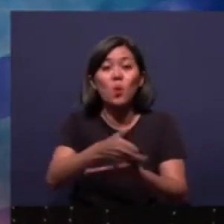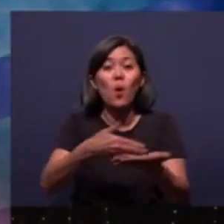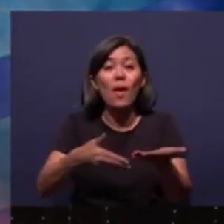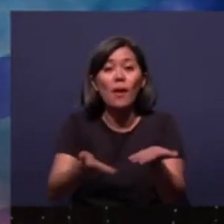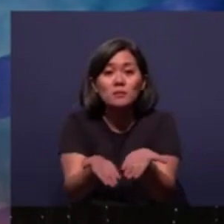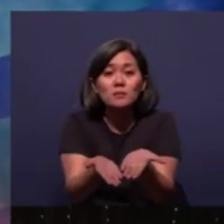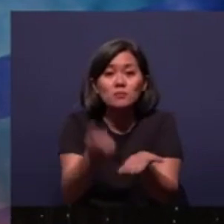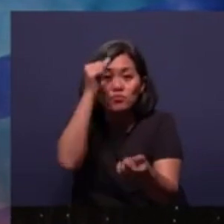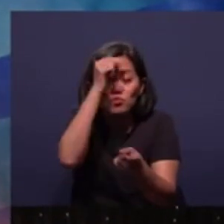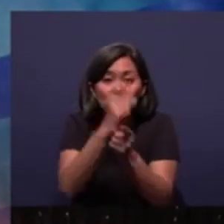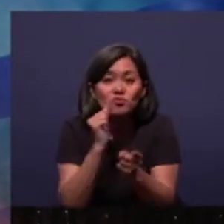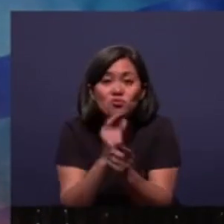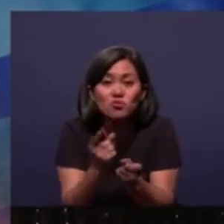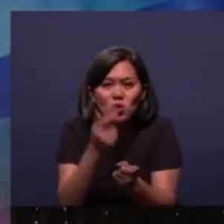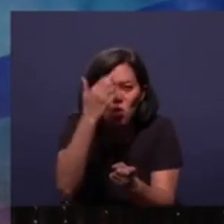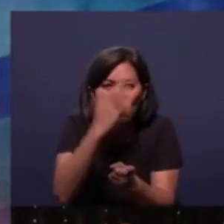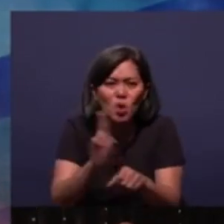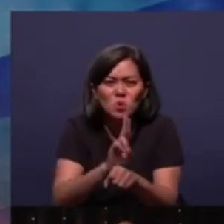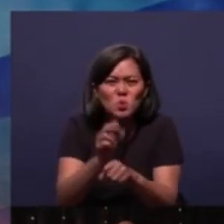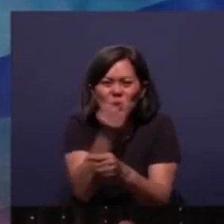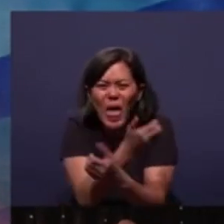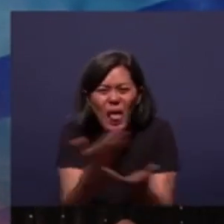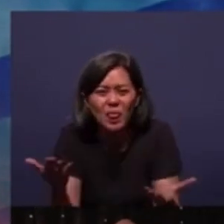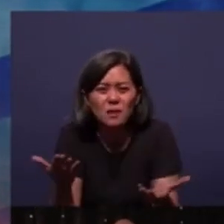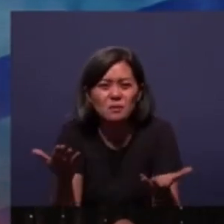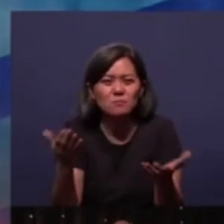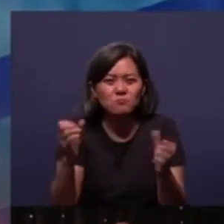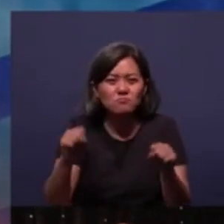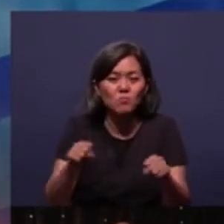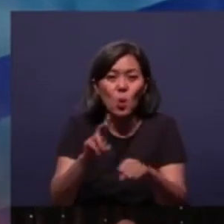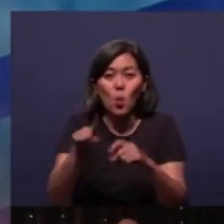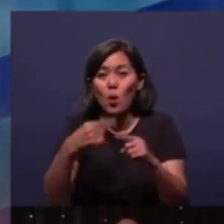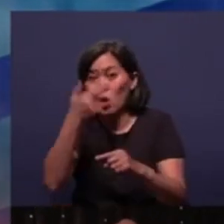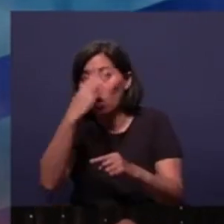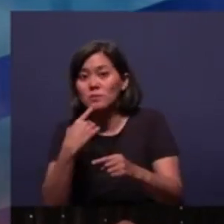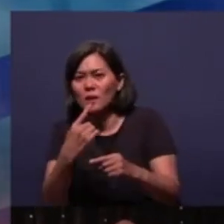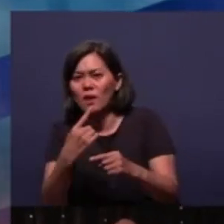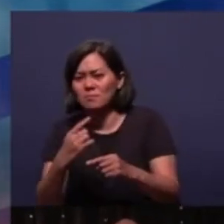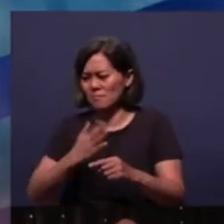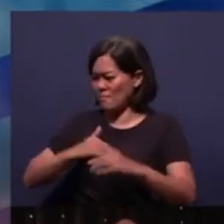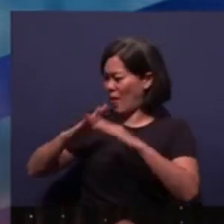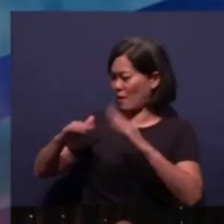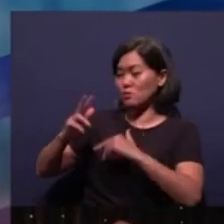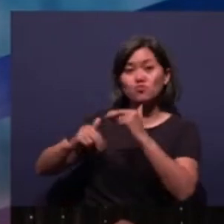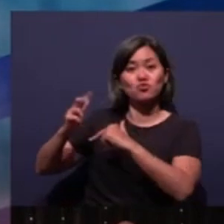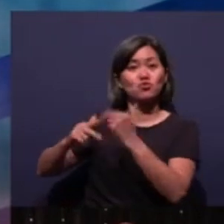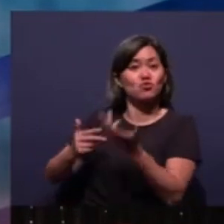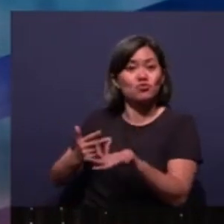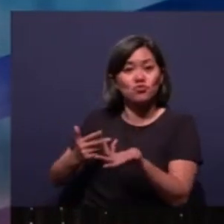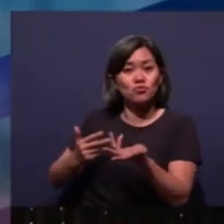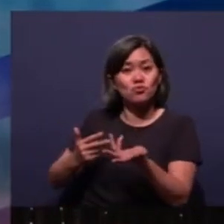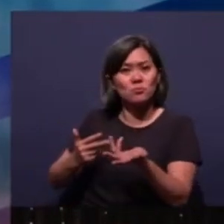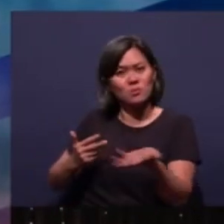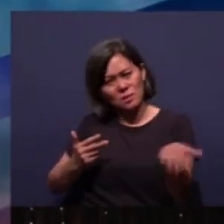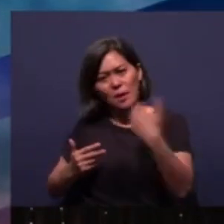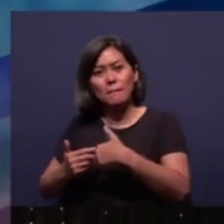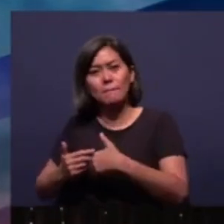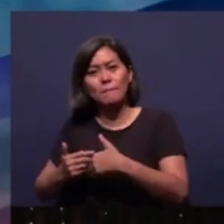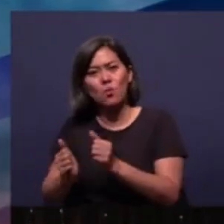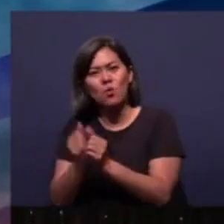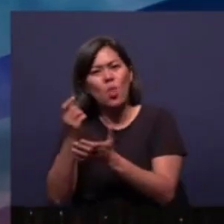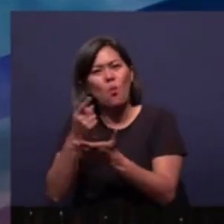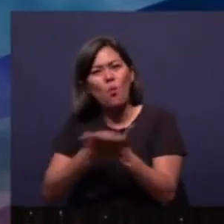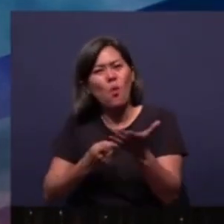and sisters? God can use anything When God says, build my house Let's come with